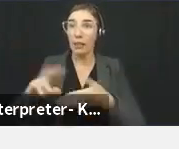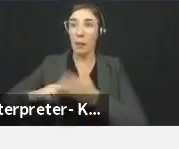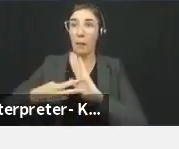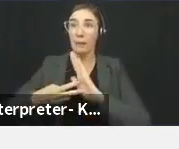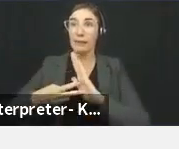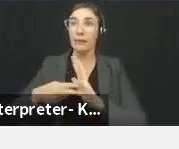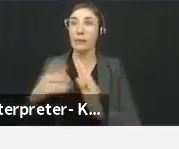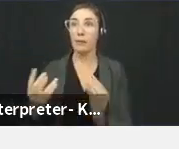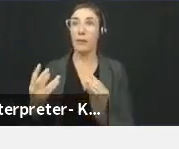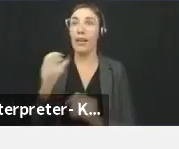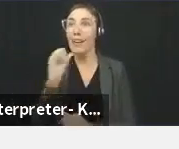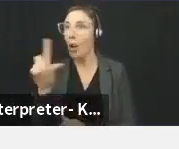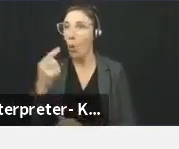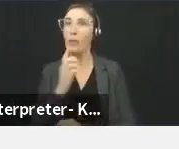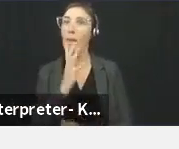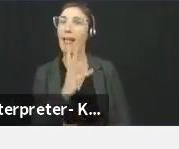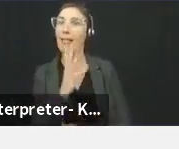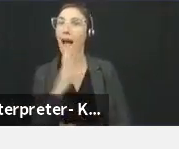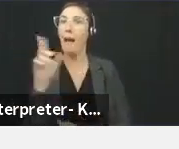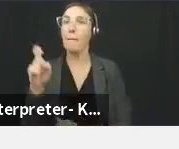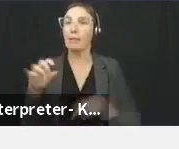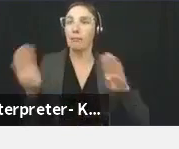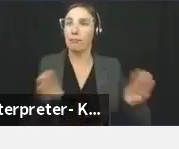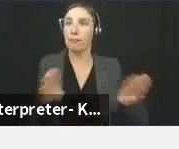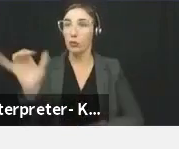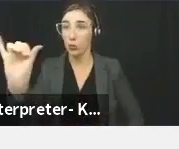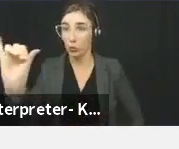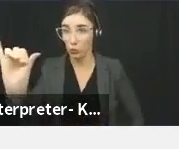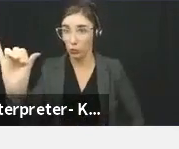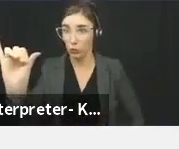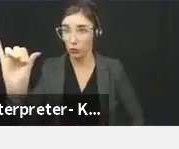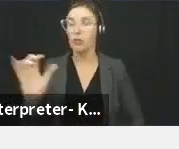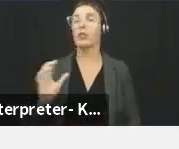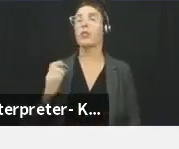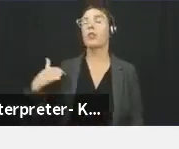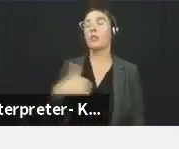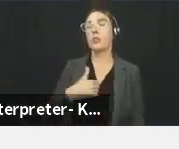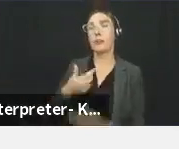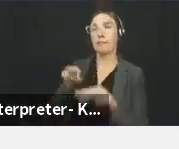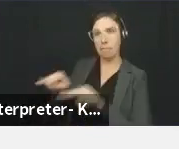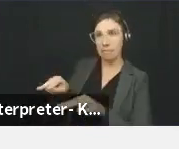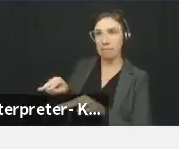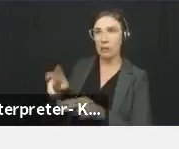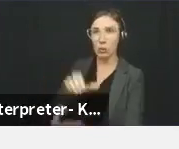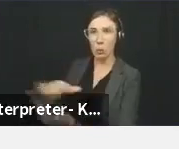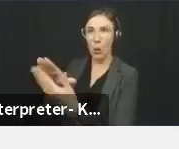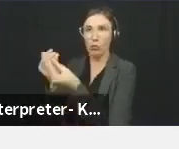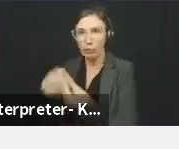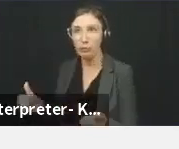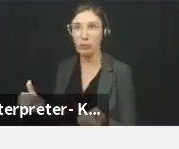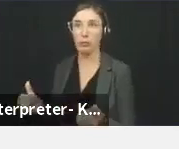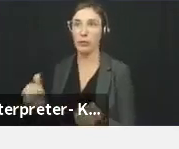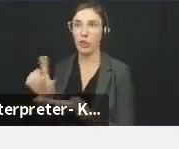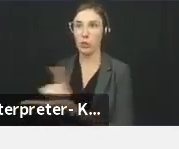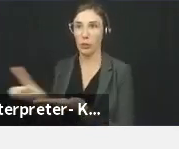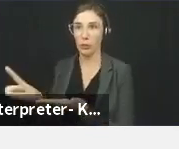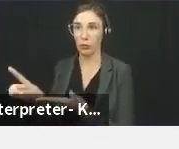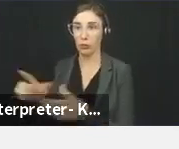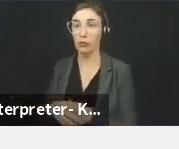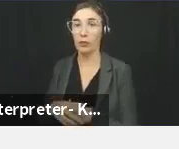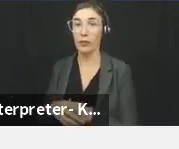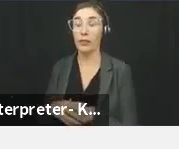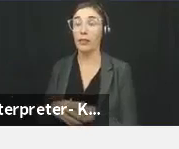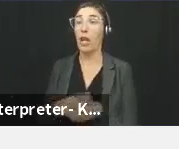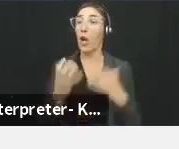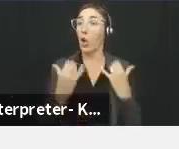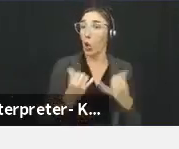This is a timely and proactive approach to combating discriminatory harassment in our county. It goes beyond the avenues that are currently